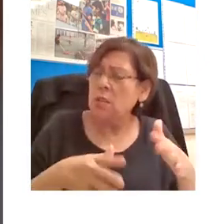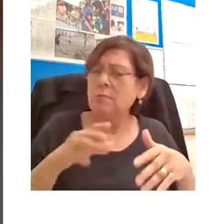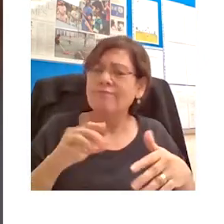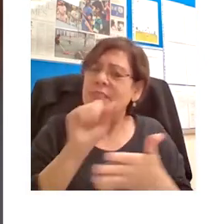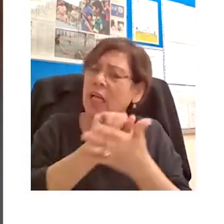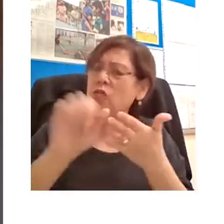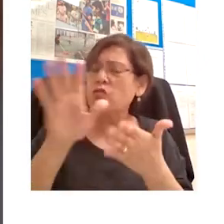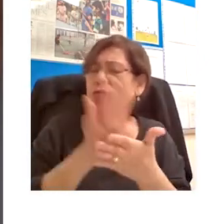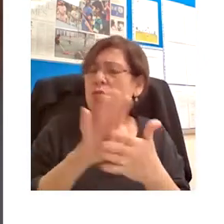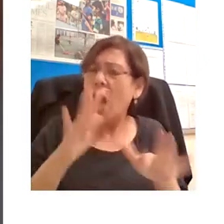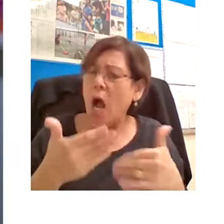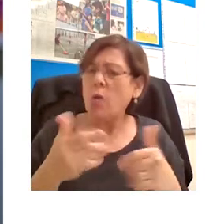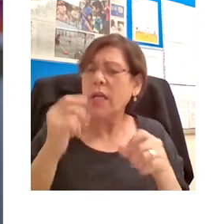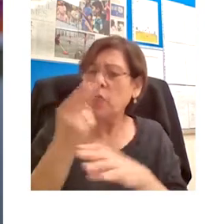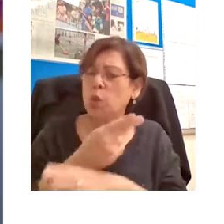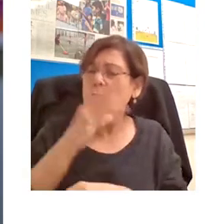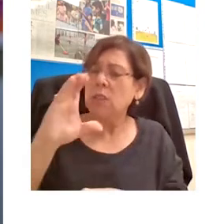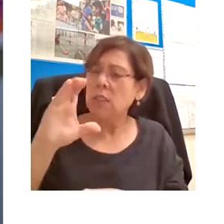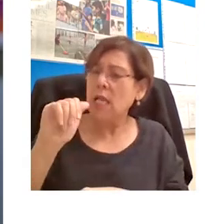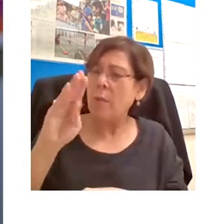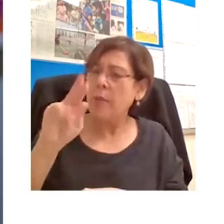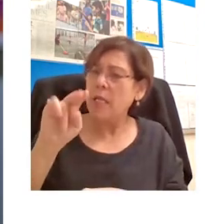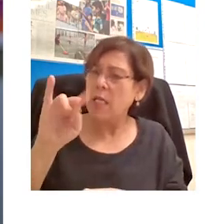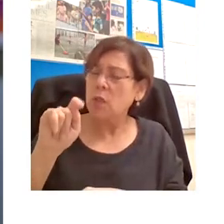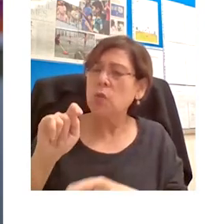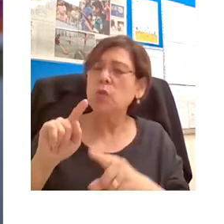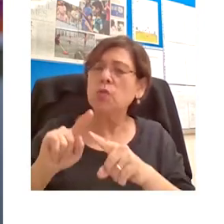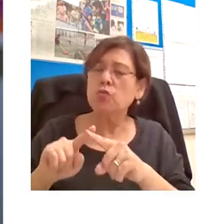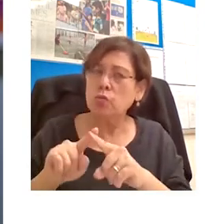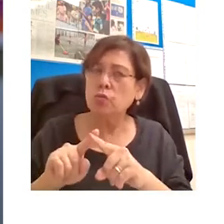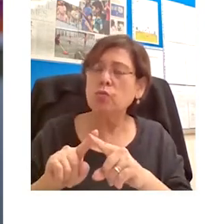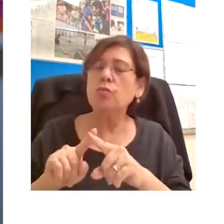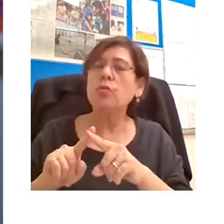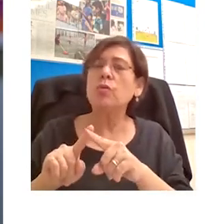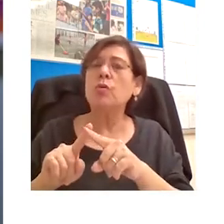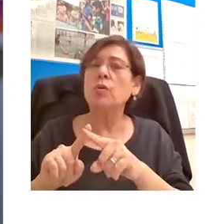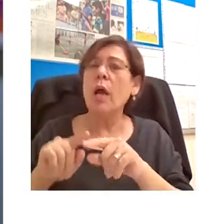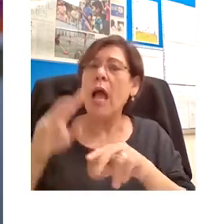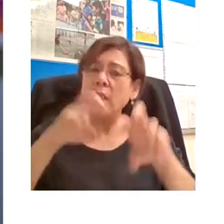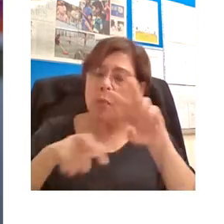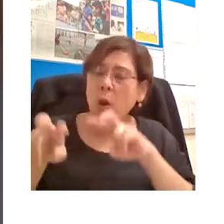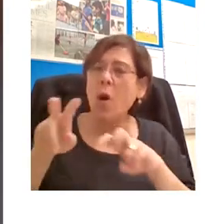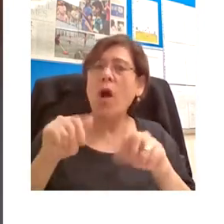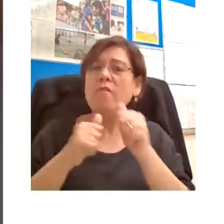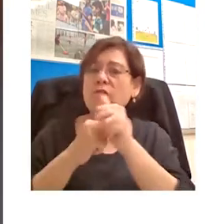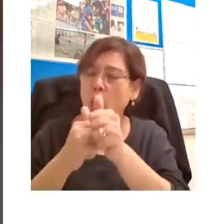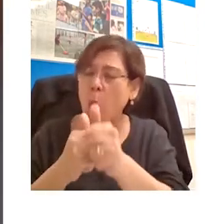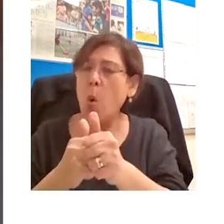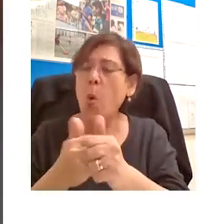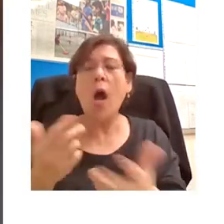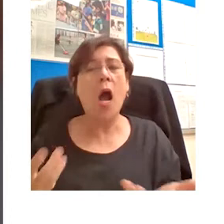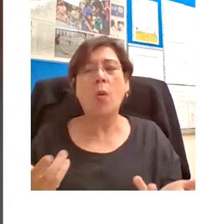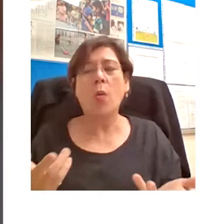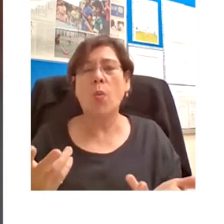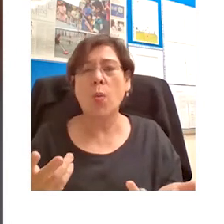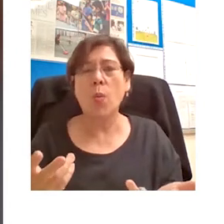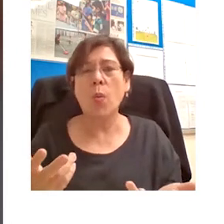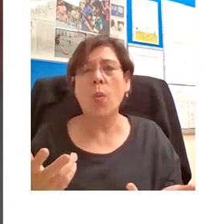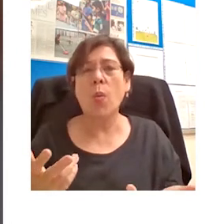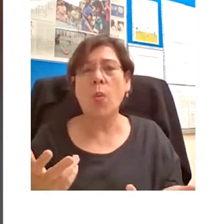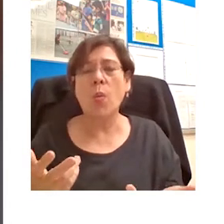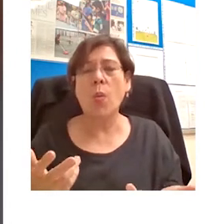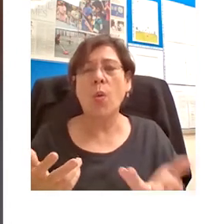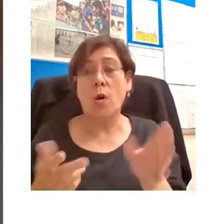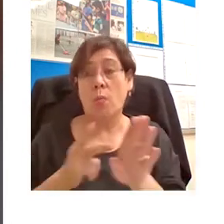but also follow their own secondary school curriculum? Yeah, you know, this is a